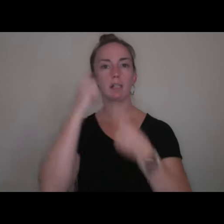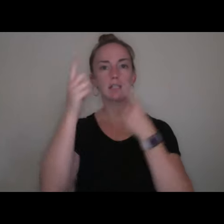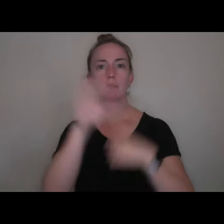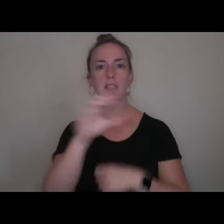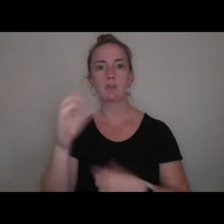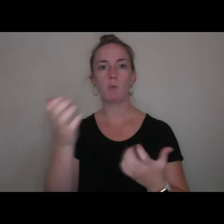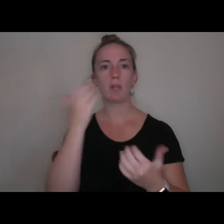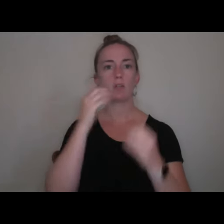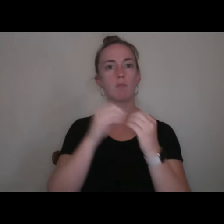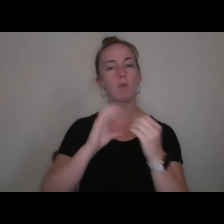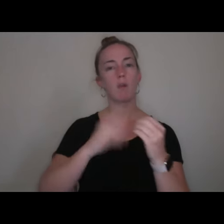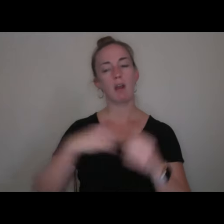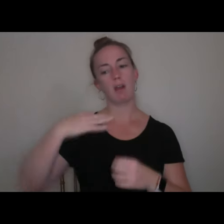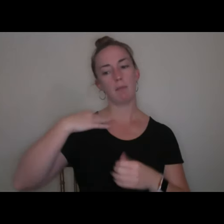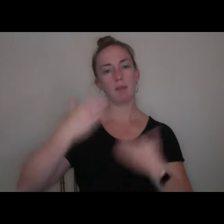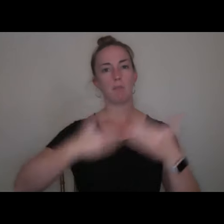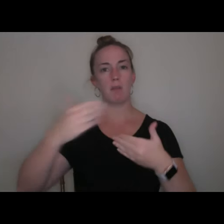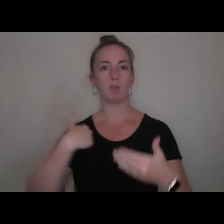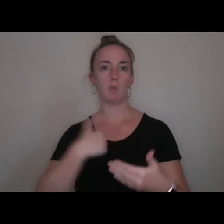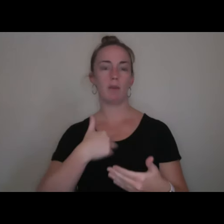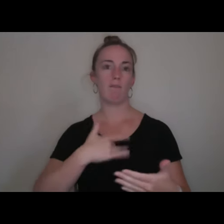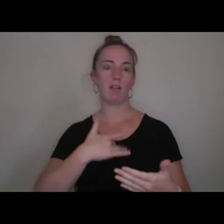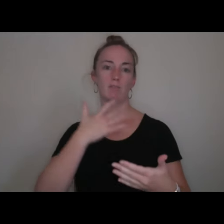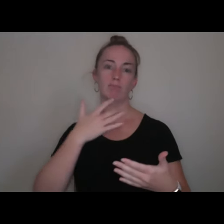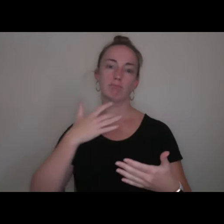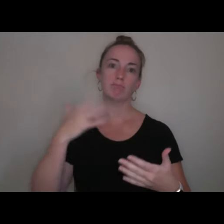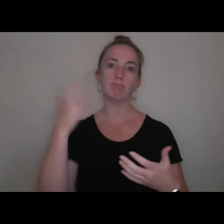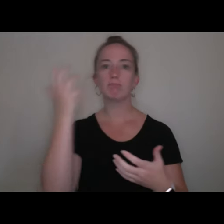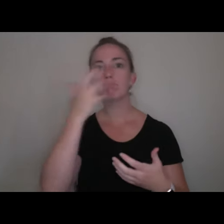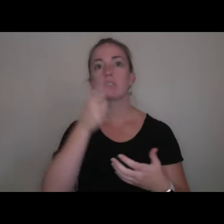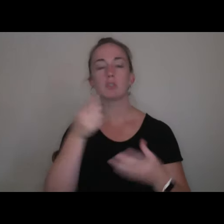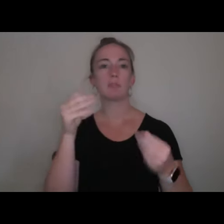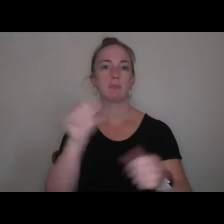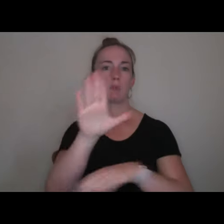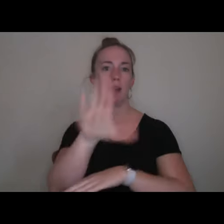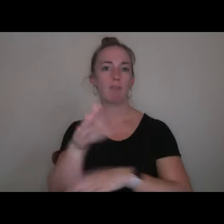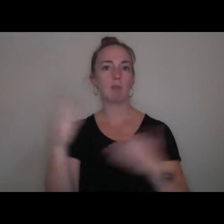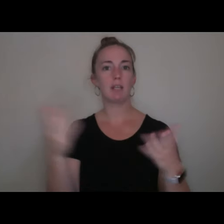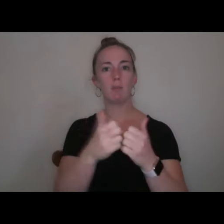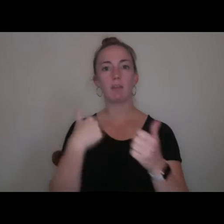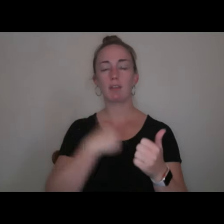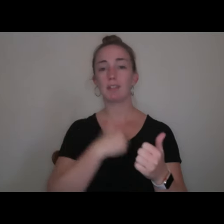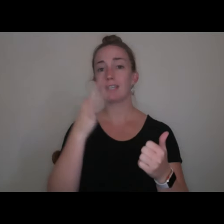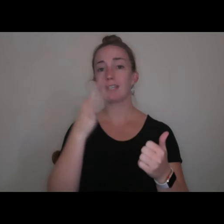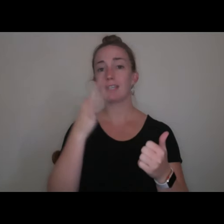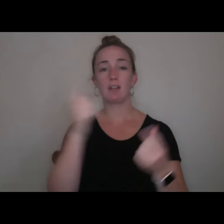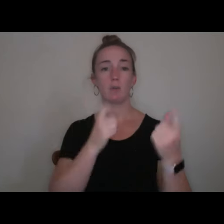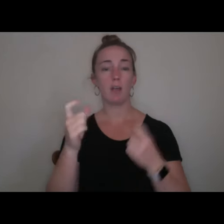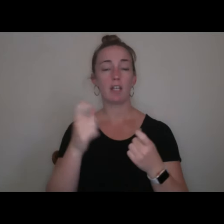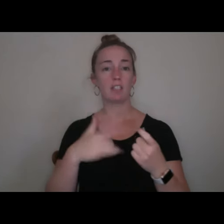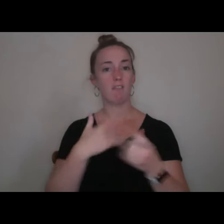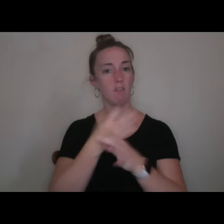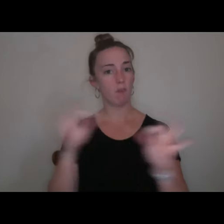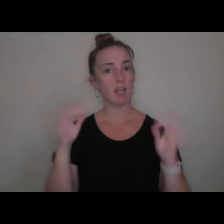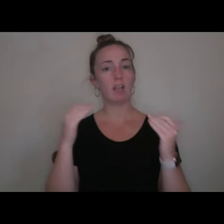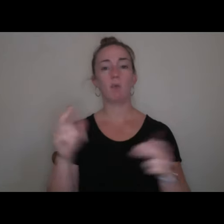application process. And we just feel really fortunate that you're spending the afternoon here with us. So, again, if you have any questions, feel free to use the chat and we hope you enjoy